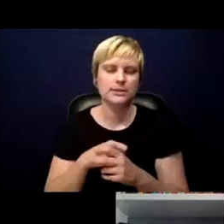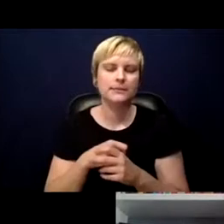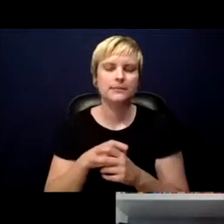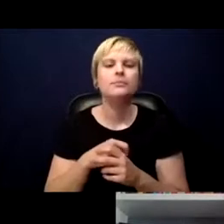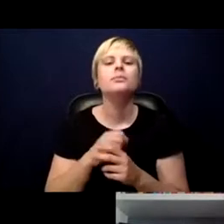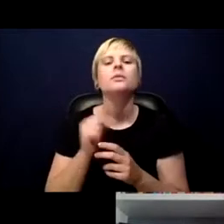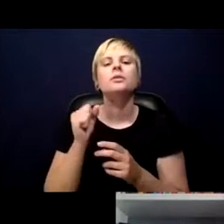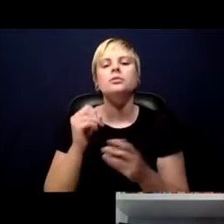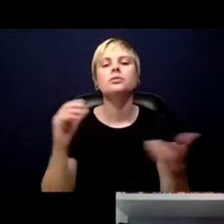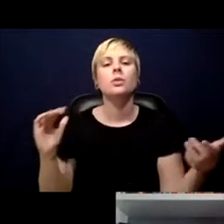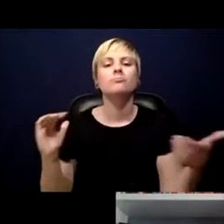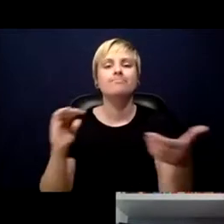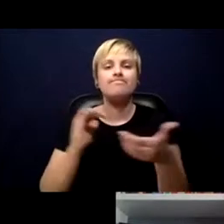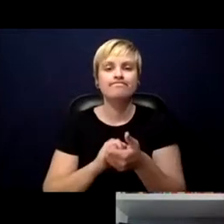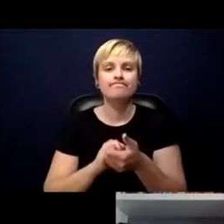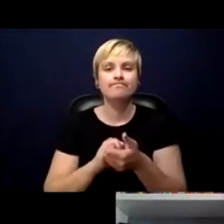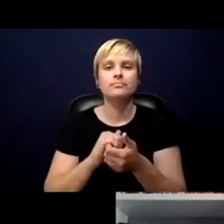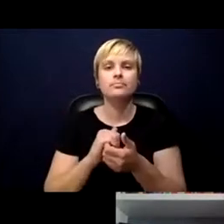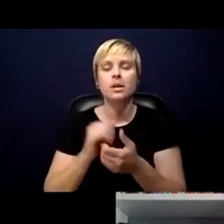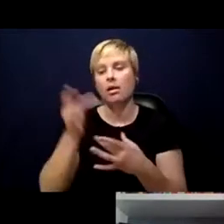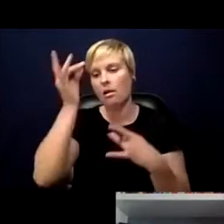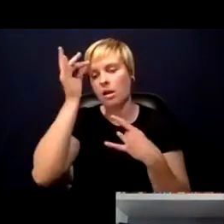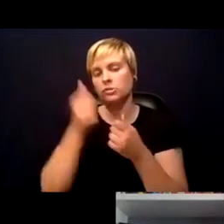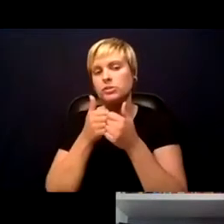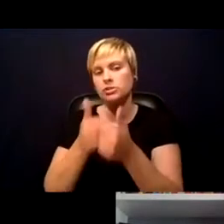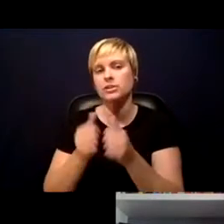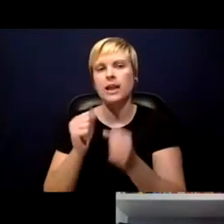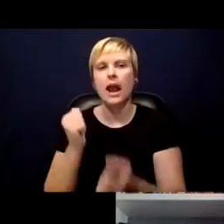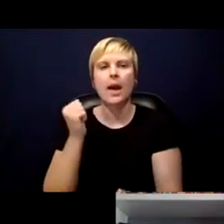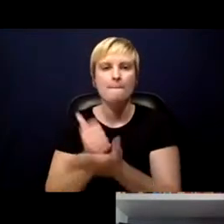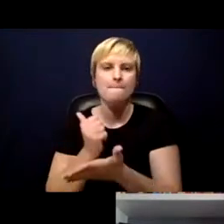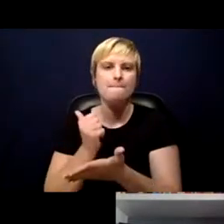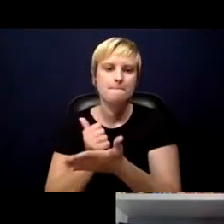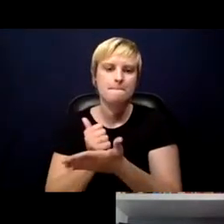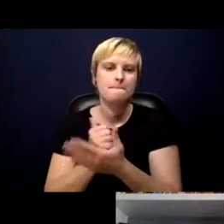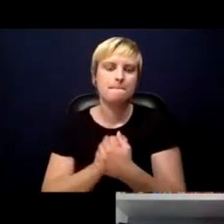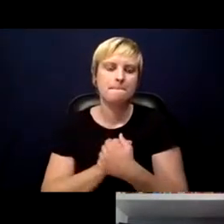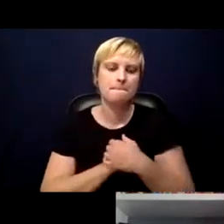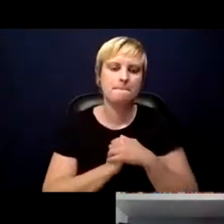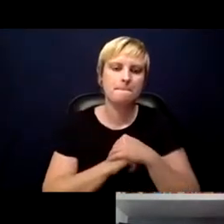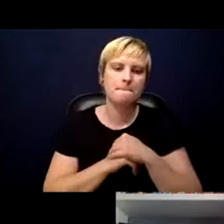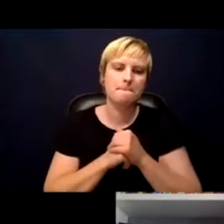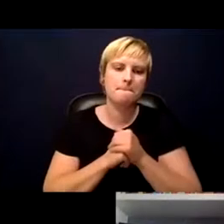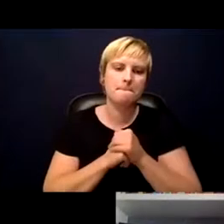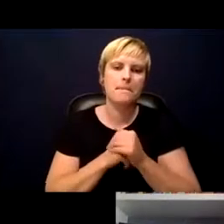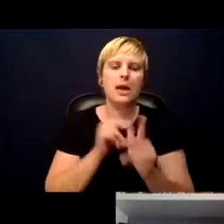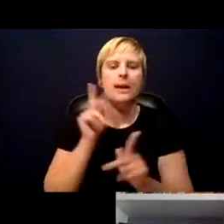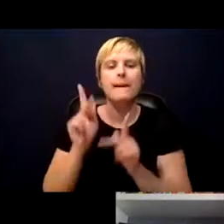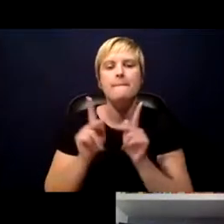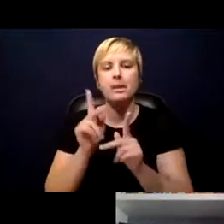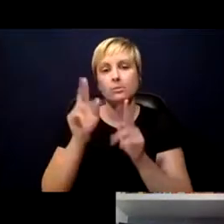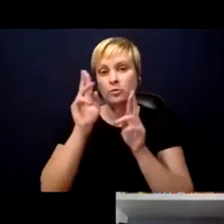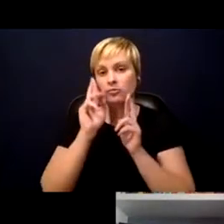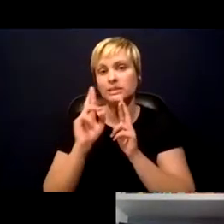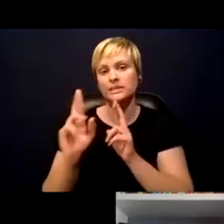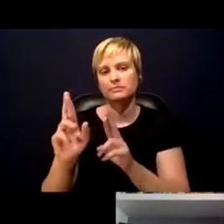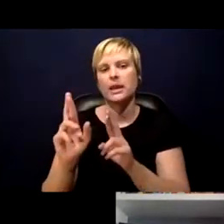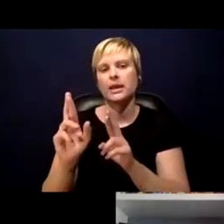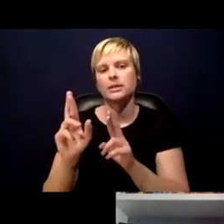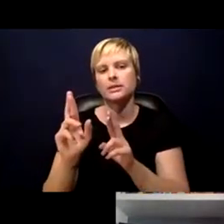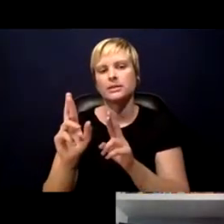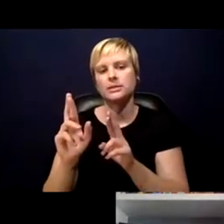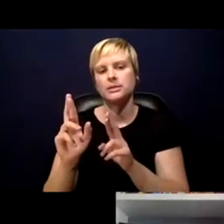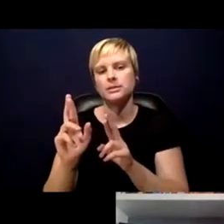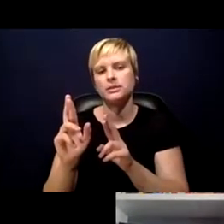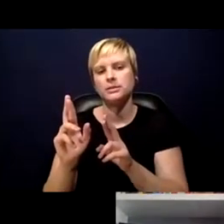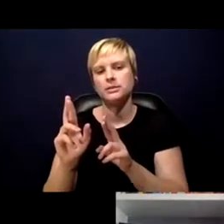that, can help contact tracing, can help to know your population. Again, people respect, concerned, working with them